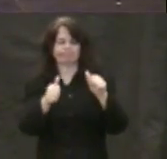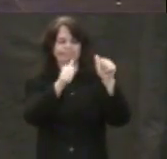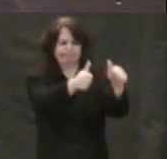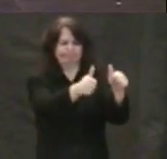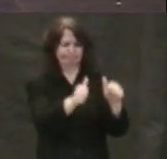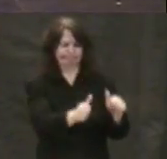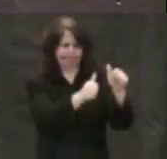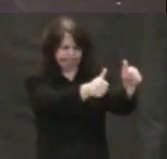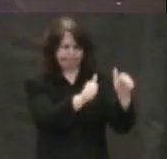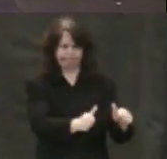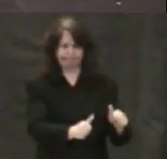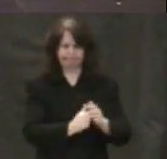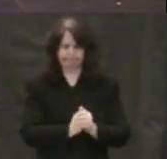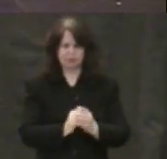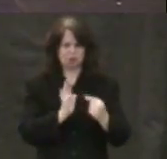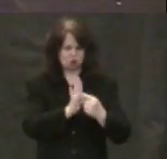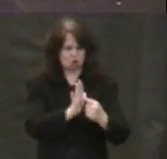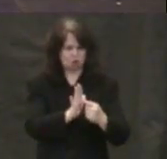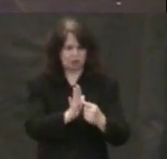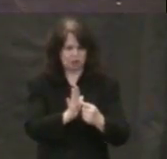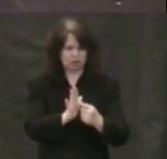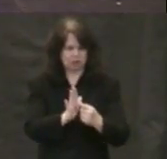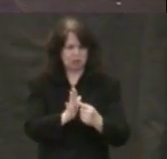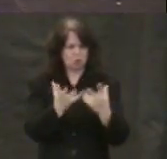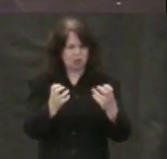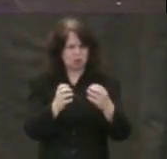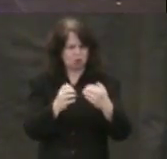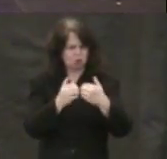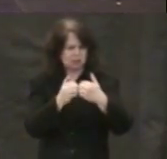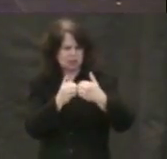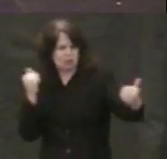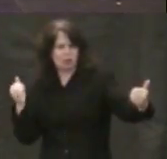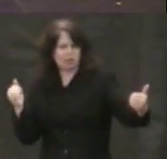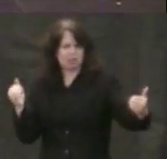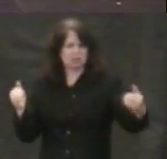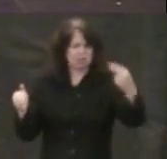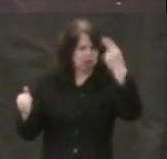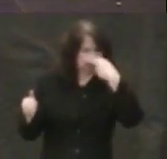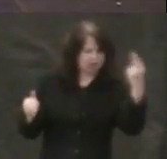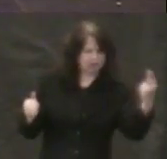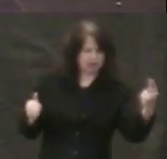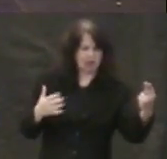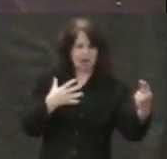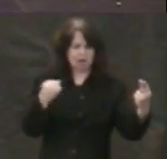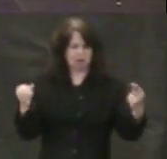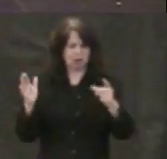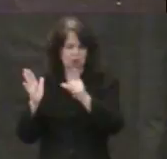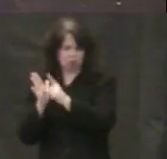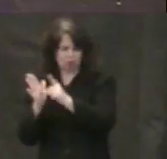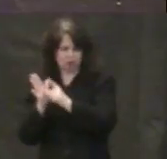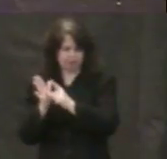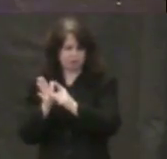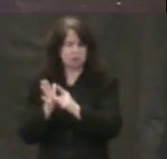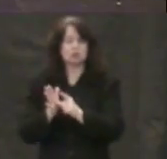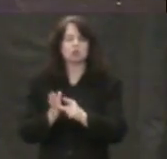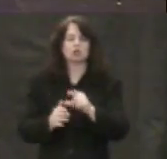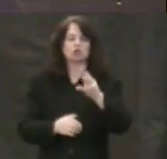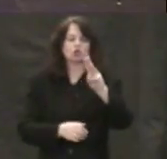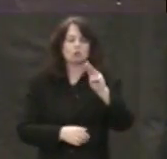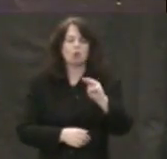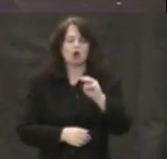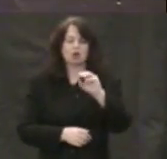theses, Luther rails against the sale of indulgences. That is,